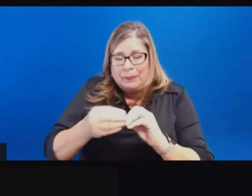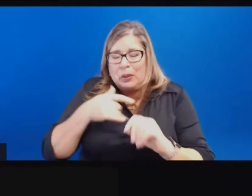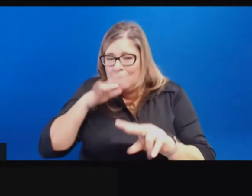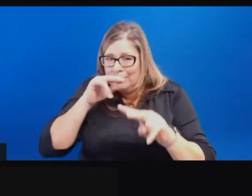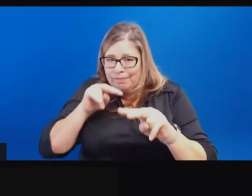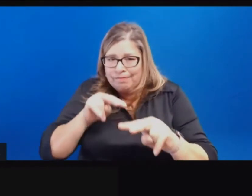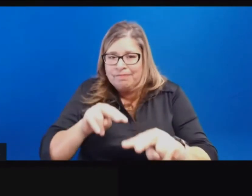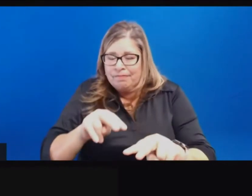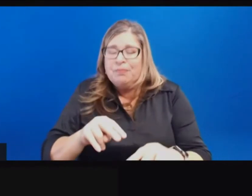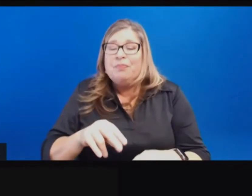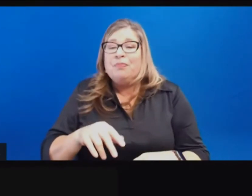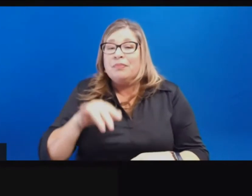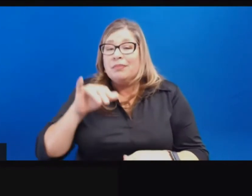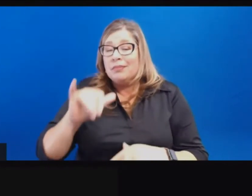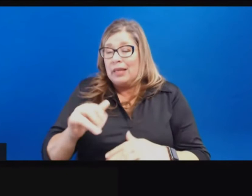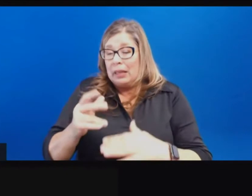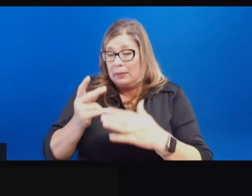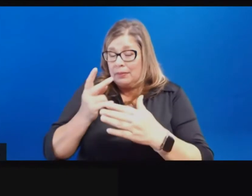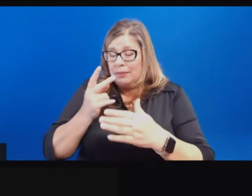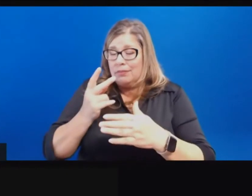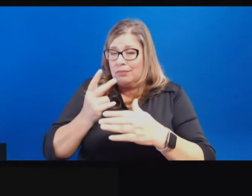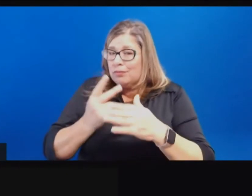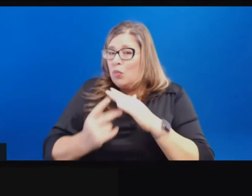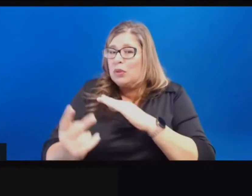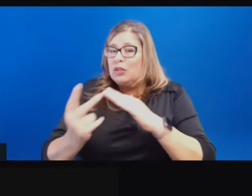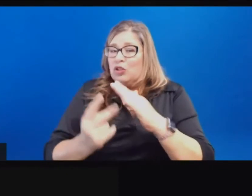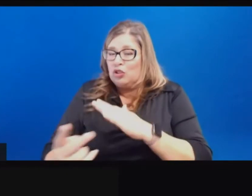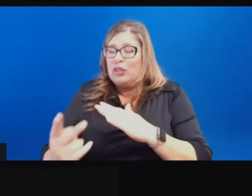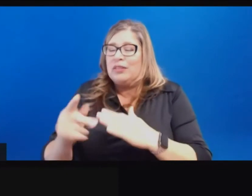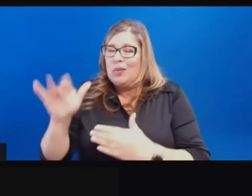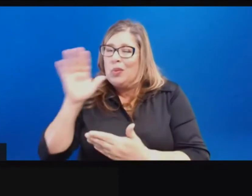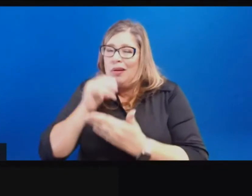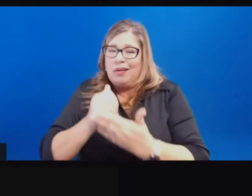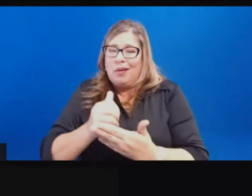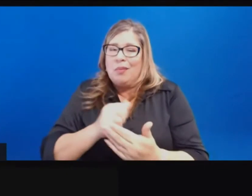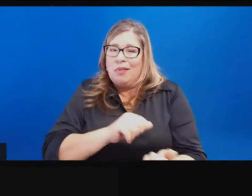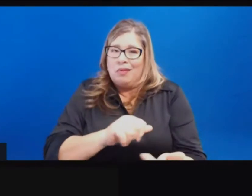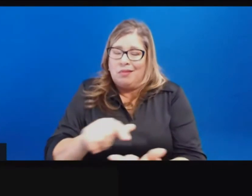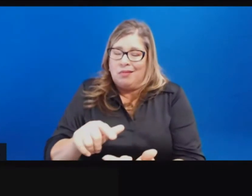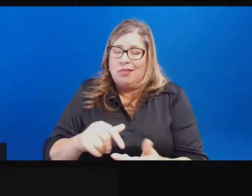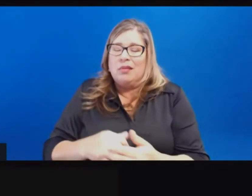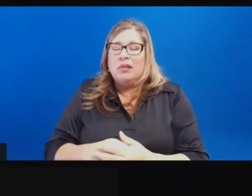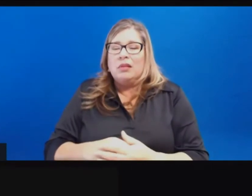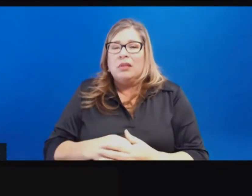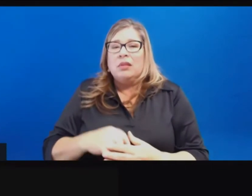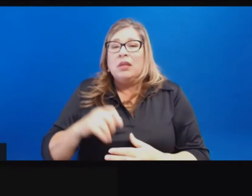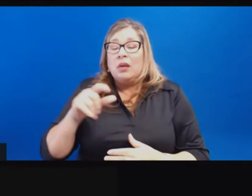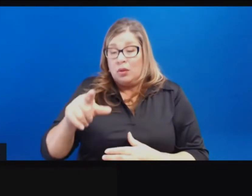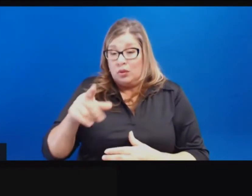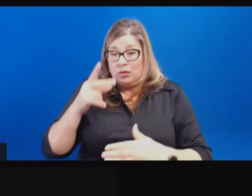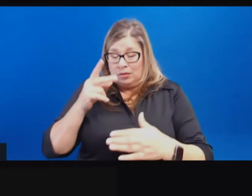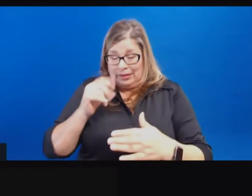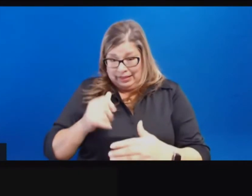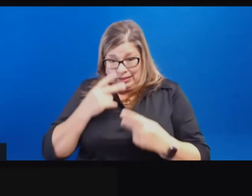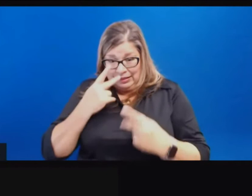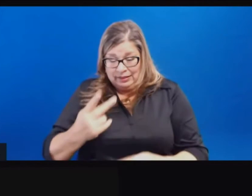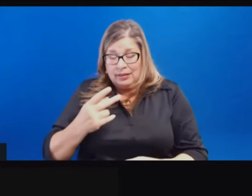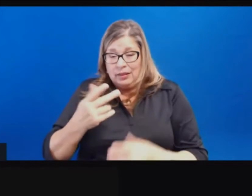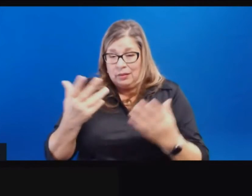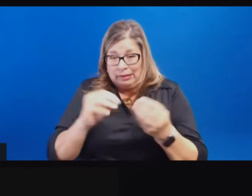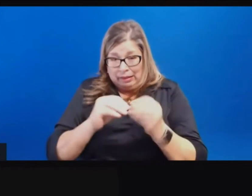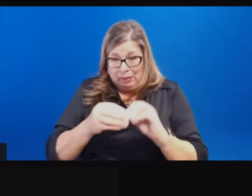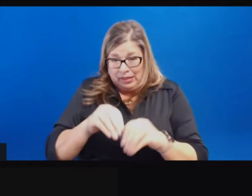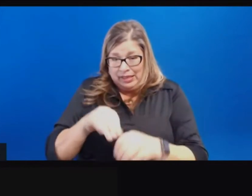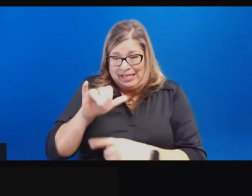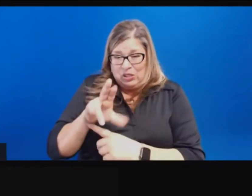the projections is going to be useful to everyone. And then you can contextualize what we will be posting on a move forward basis.